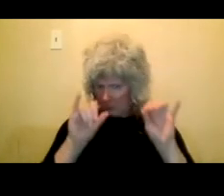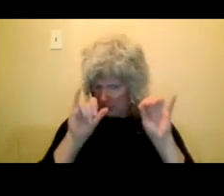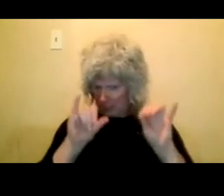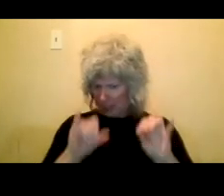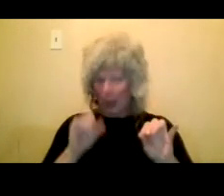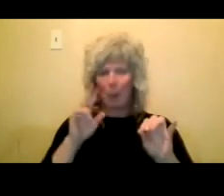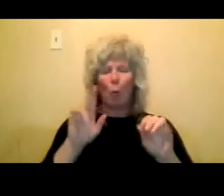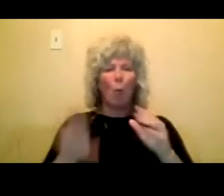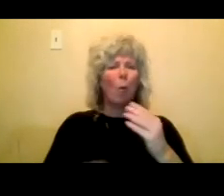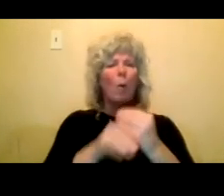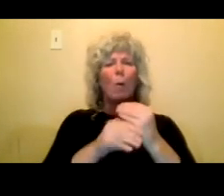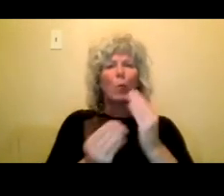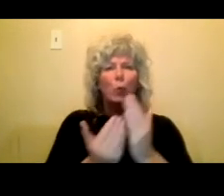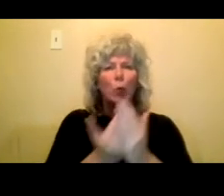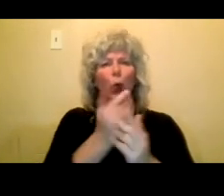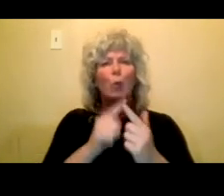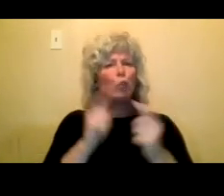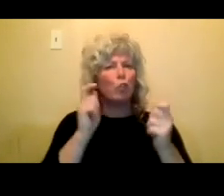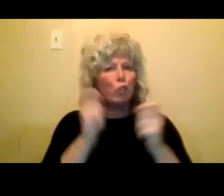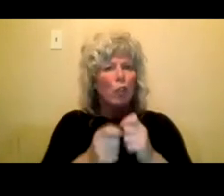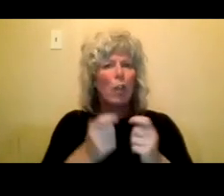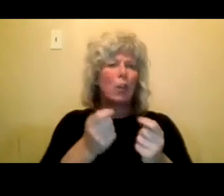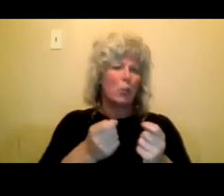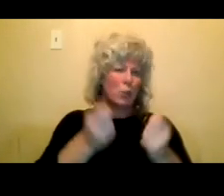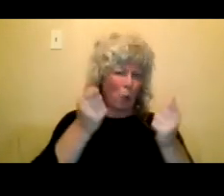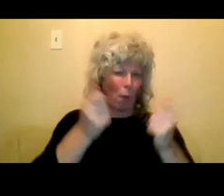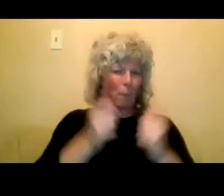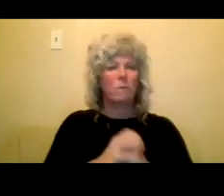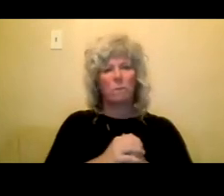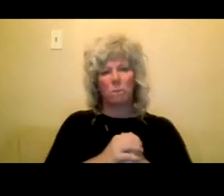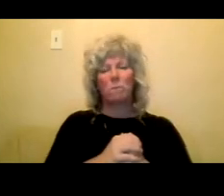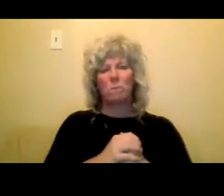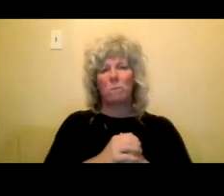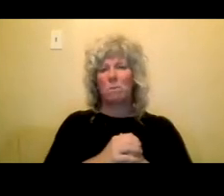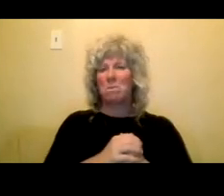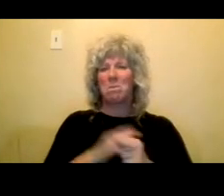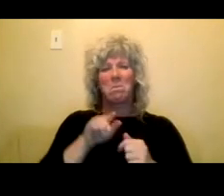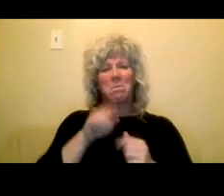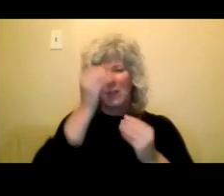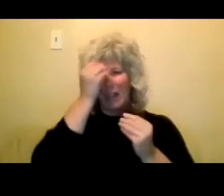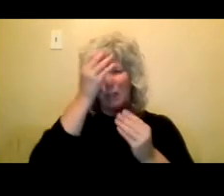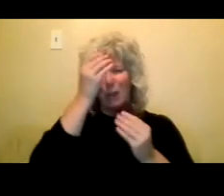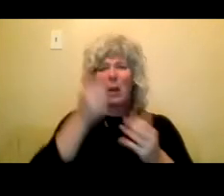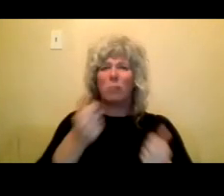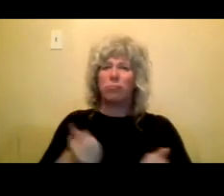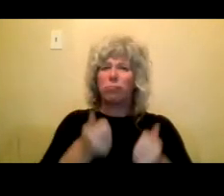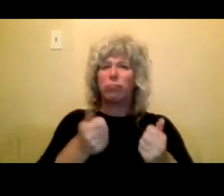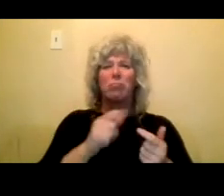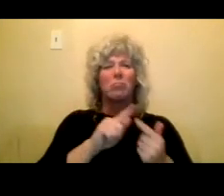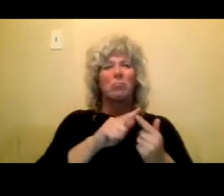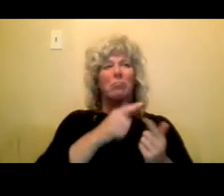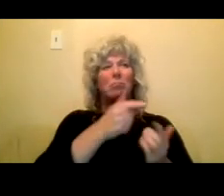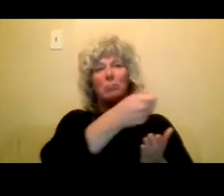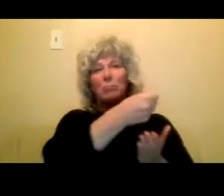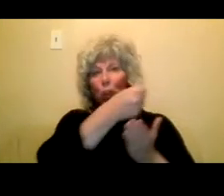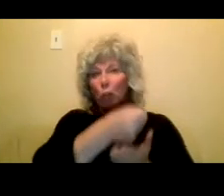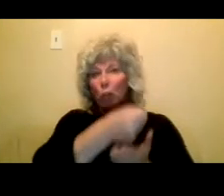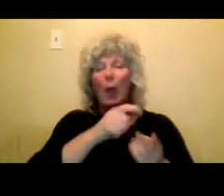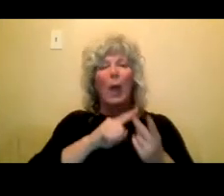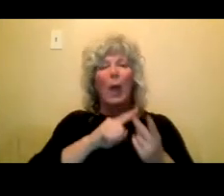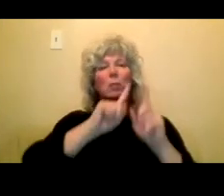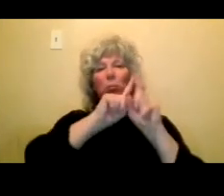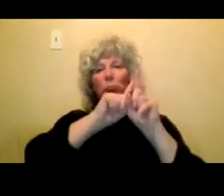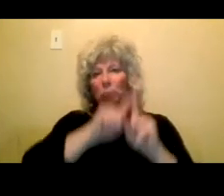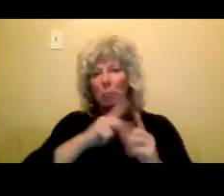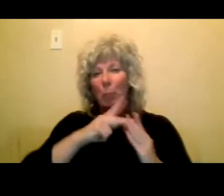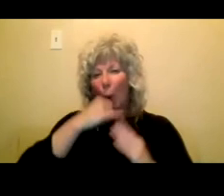about the program and any other granting program that you might be interested. One of the questions I saw